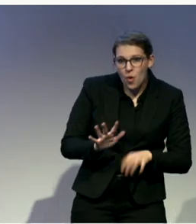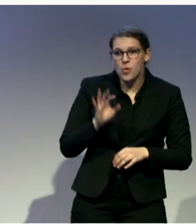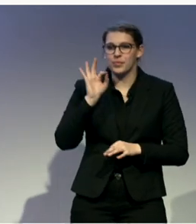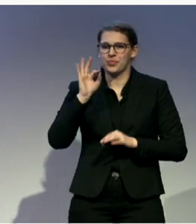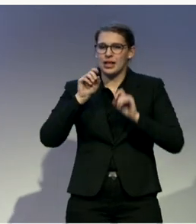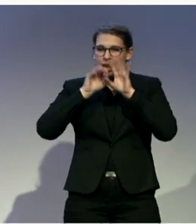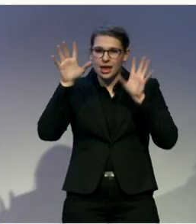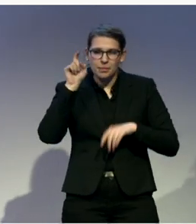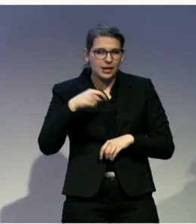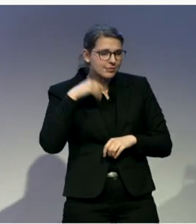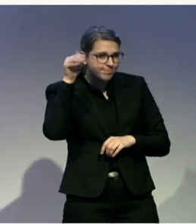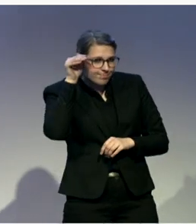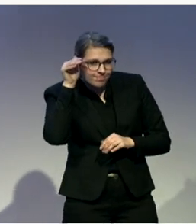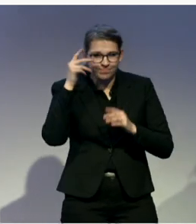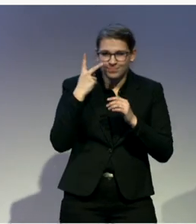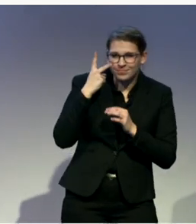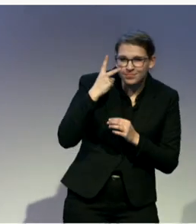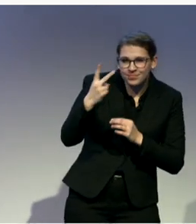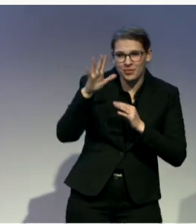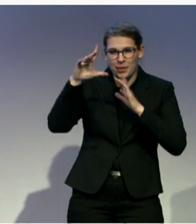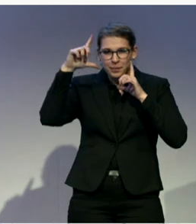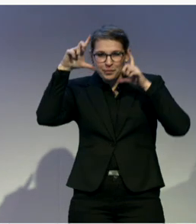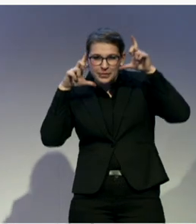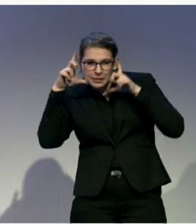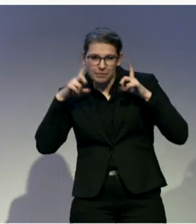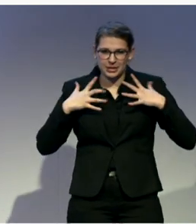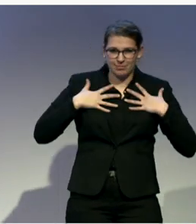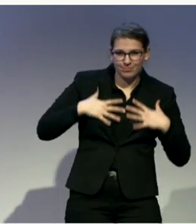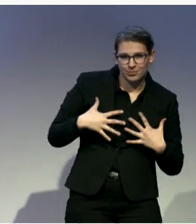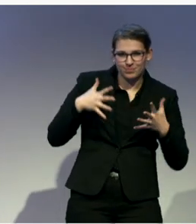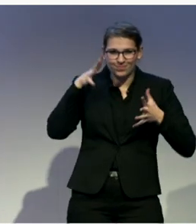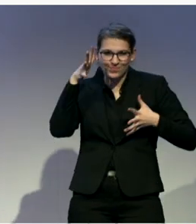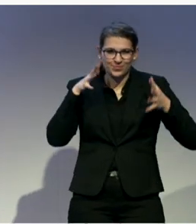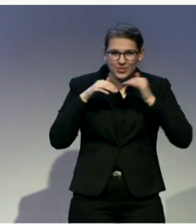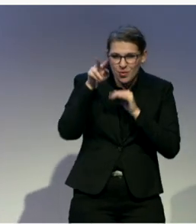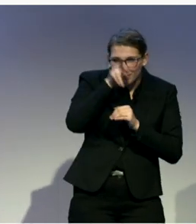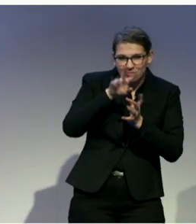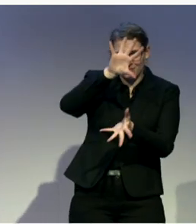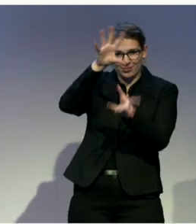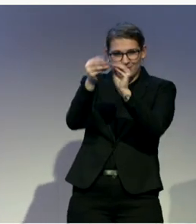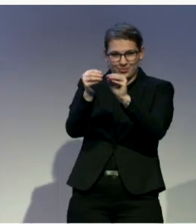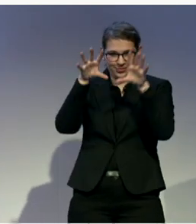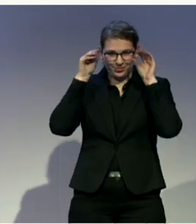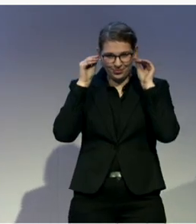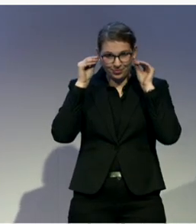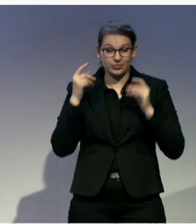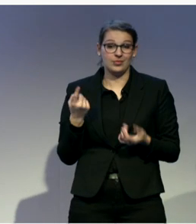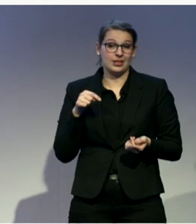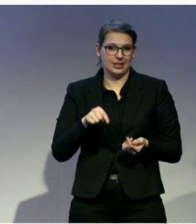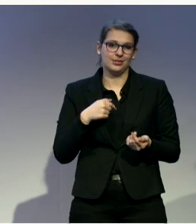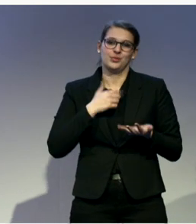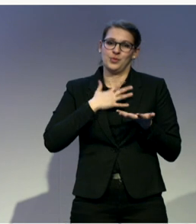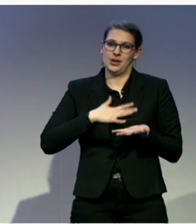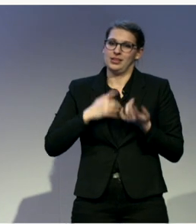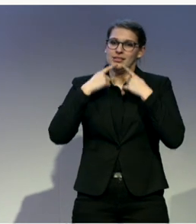etc. And again, I would like to use this floor to thank Yonatan, Shoshana, Racheli,